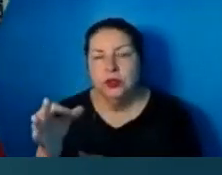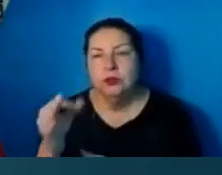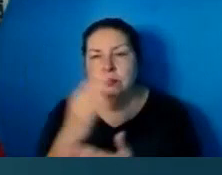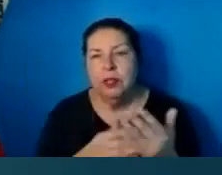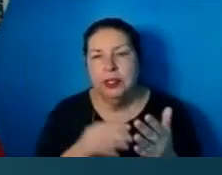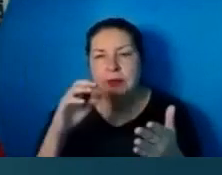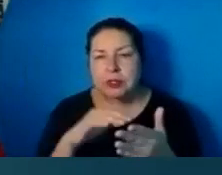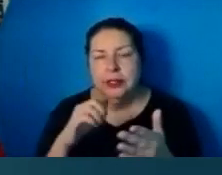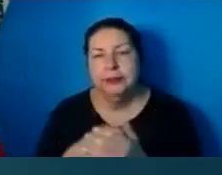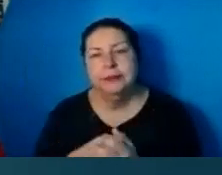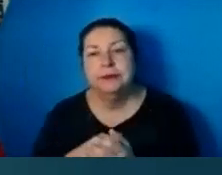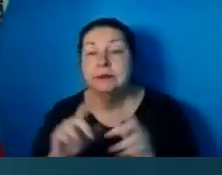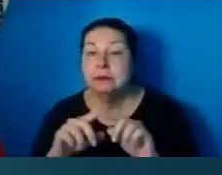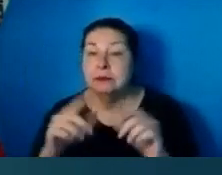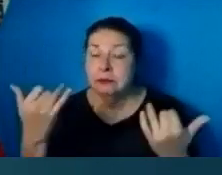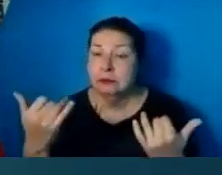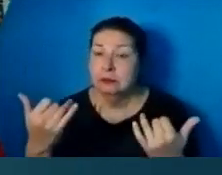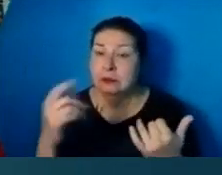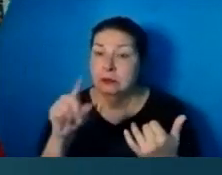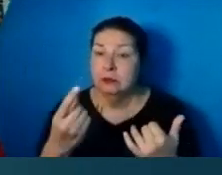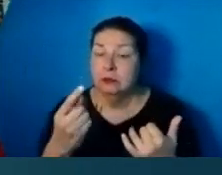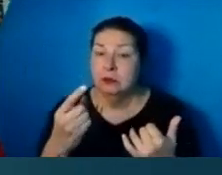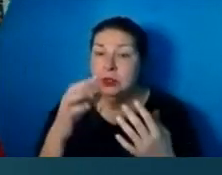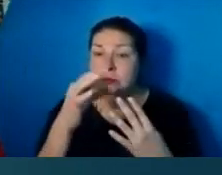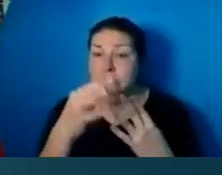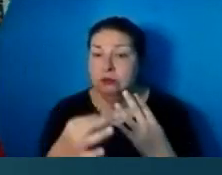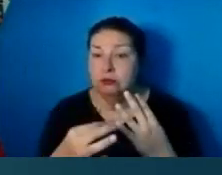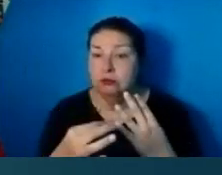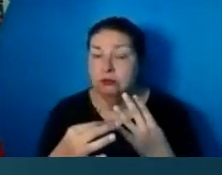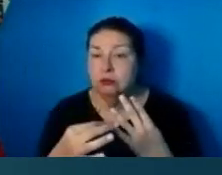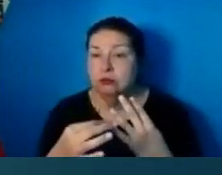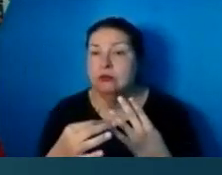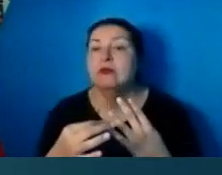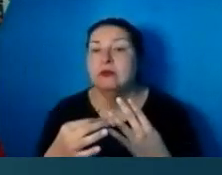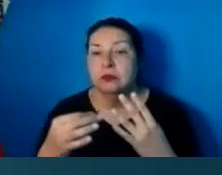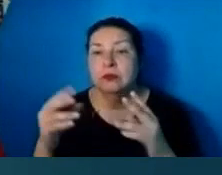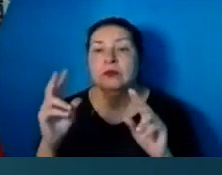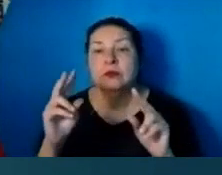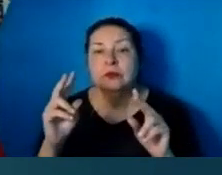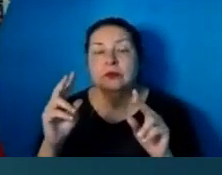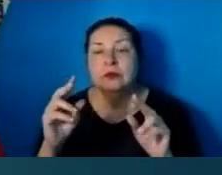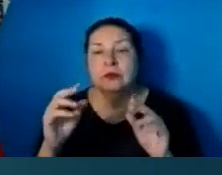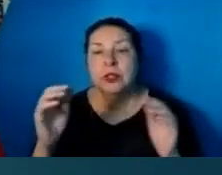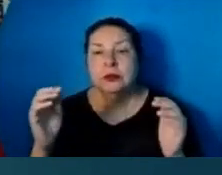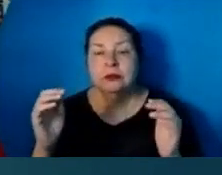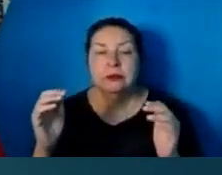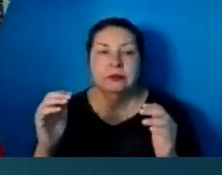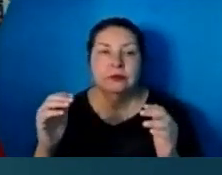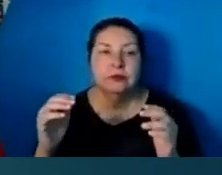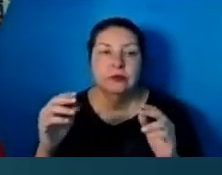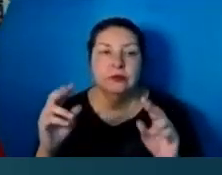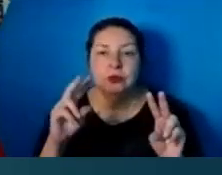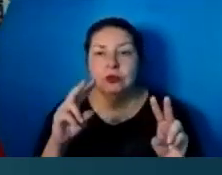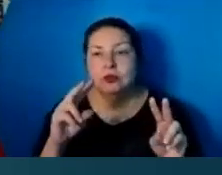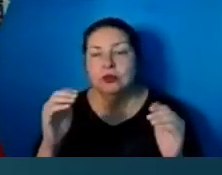But right now, only the elect are justified, but not until the Holy Spirit